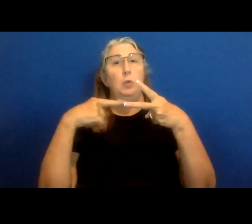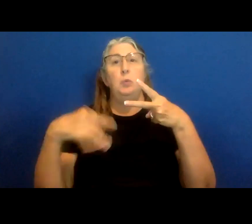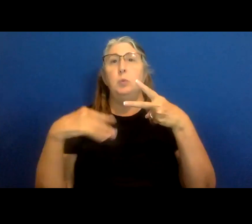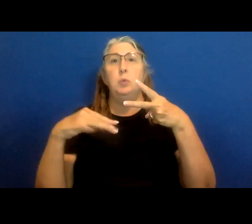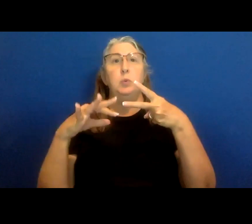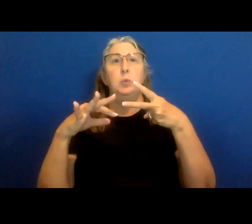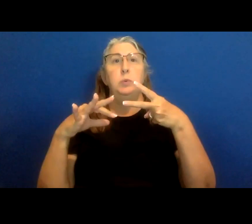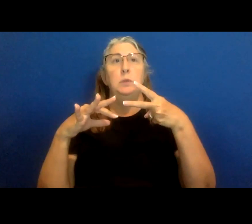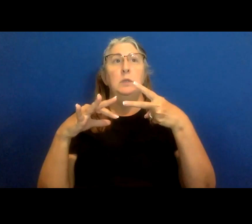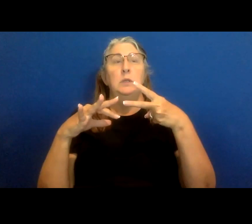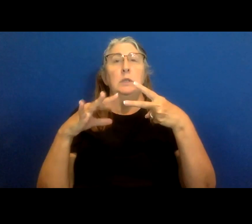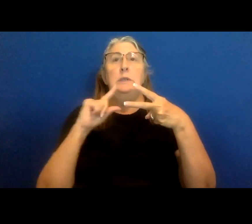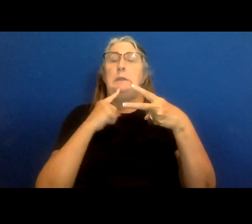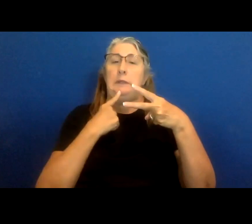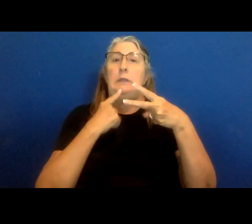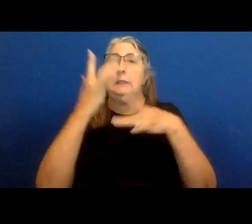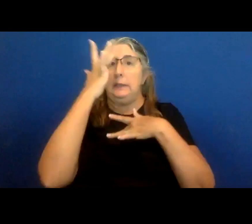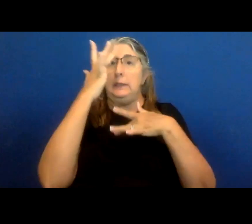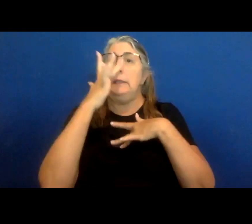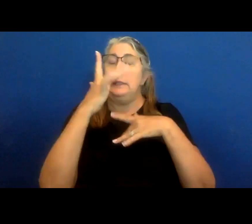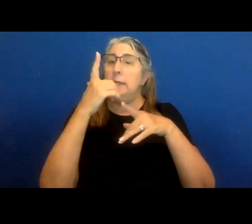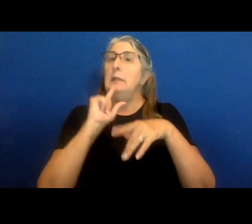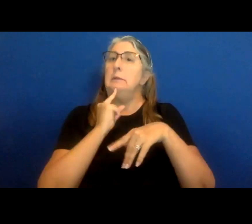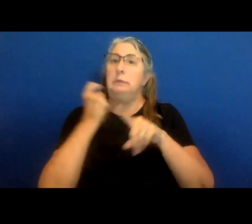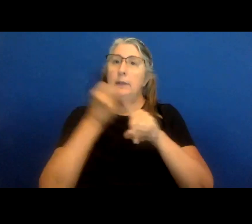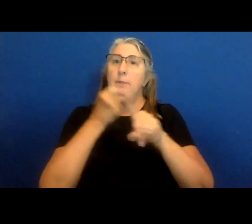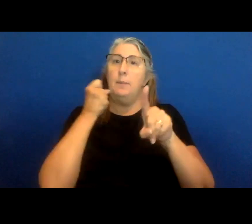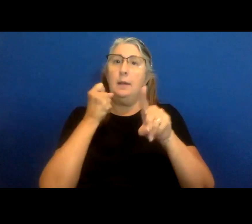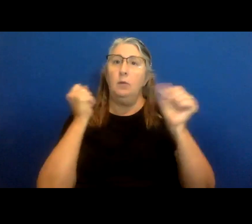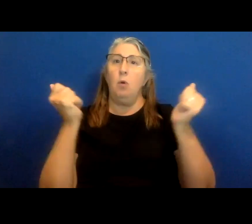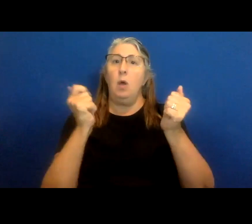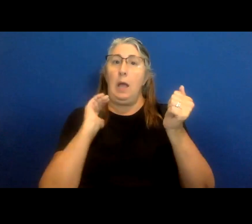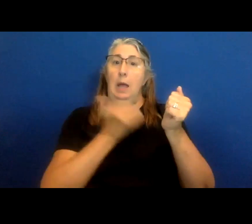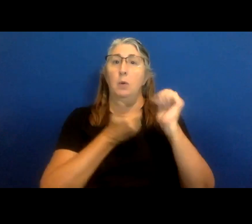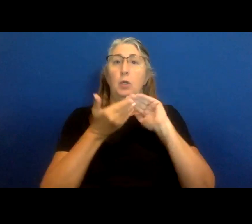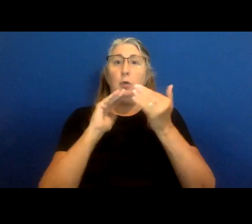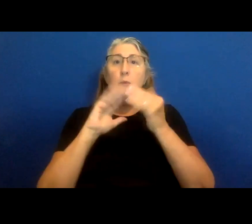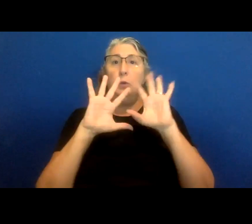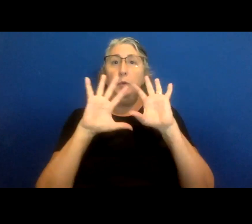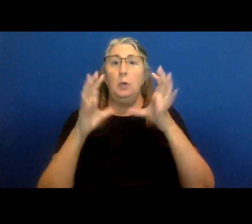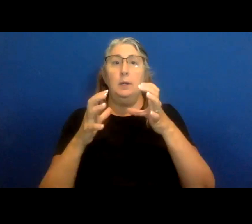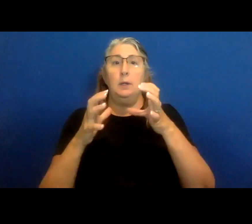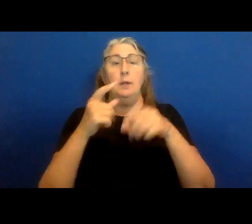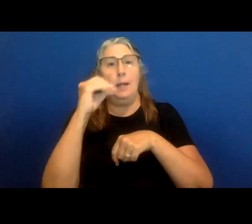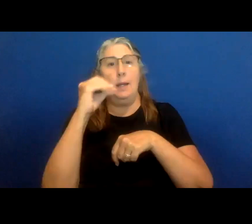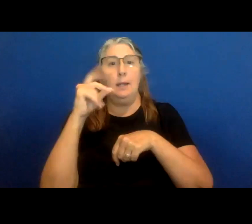diseases that have significantly impacted our communities, Black and people of color, communities more